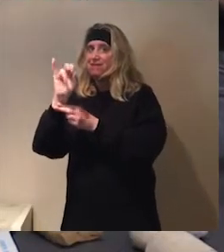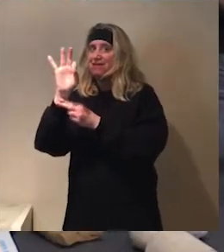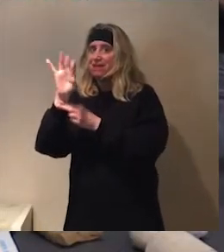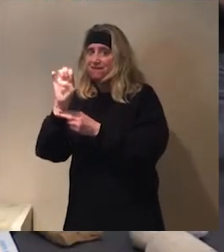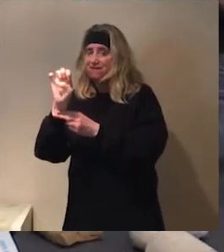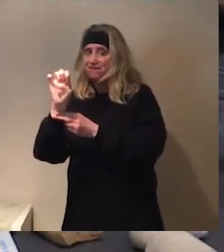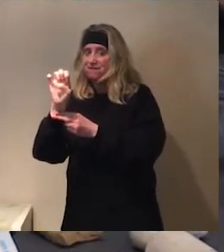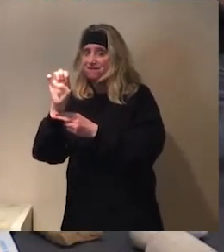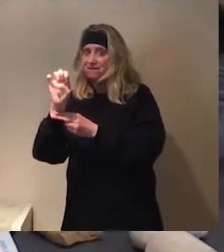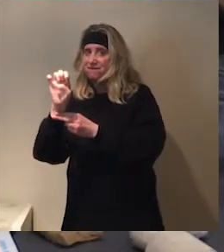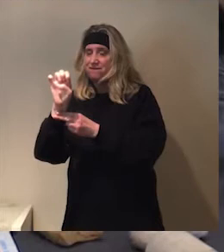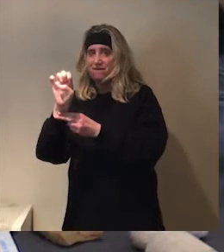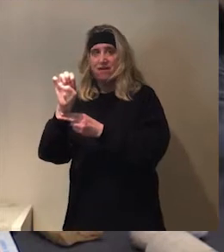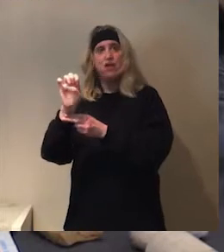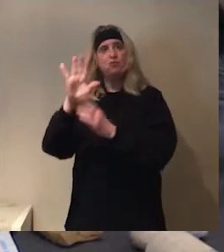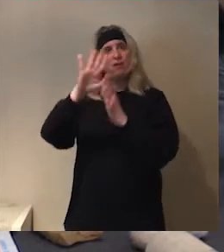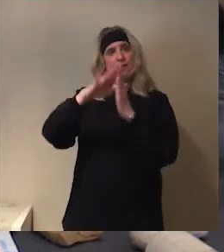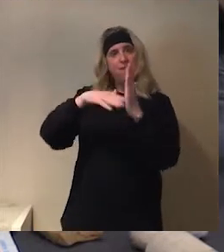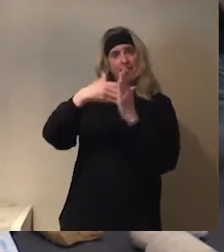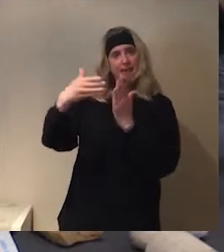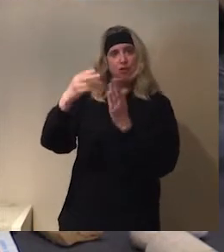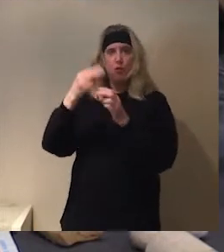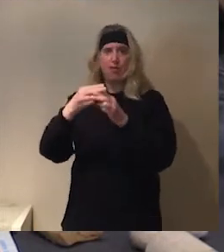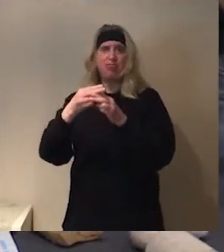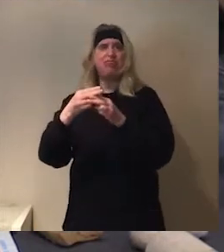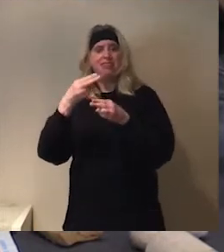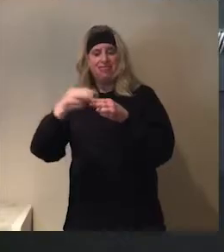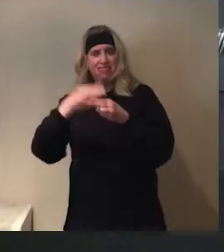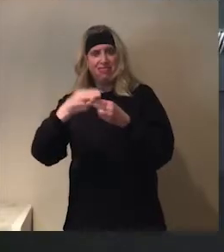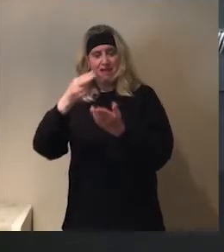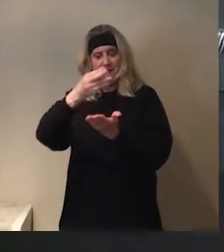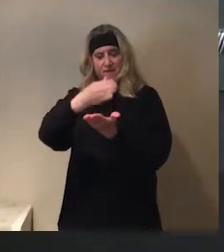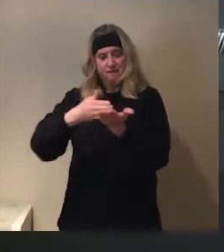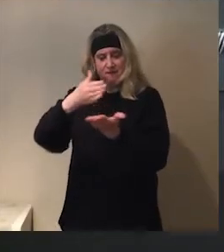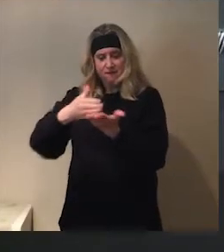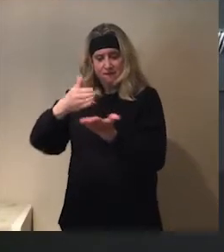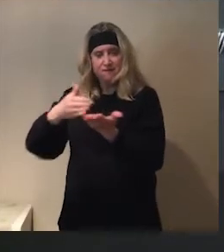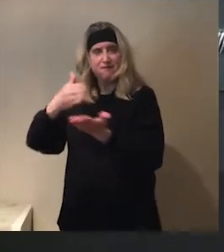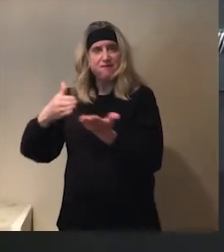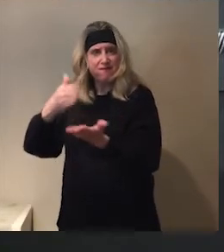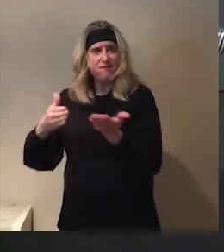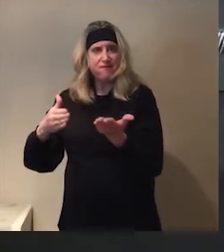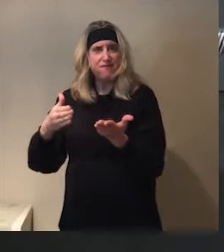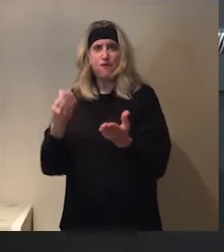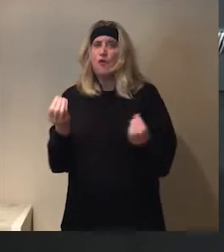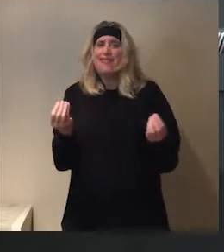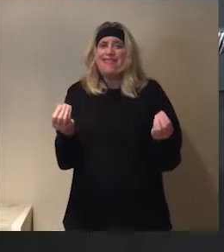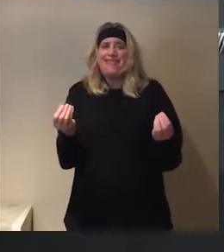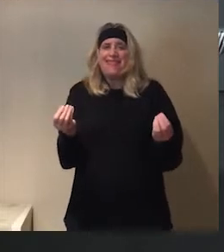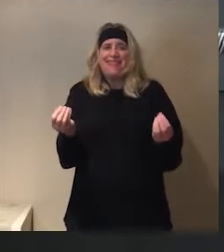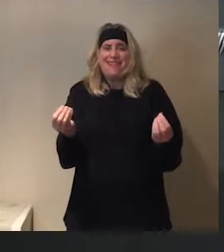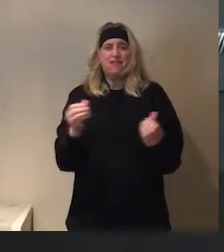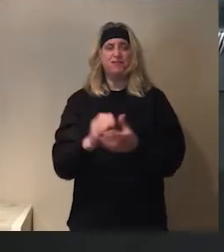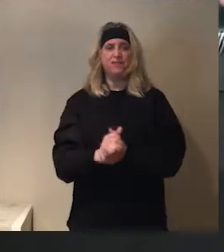use, you see, those little patterns that you can use. Oh, very good. Beautiful. What else? What